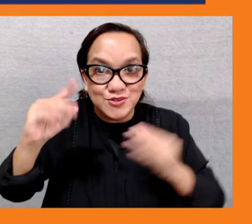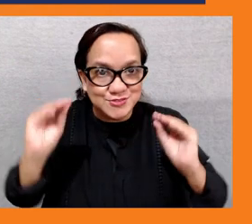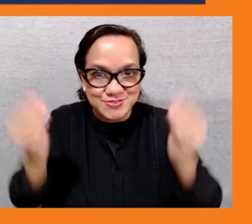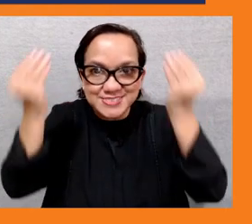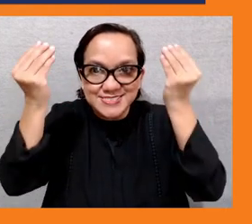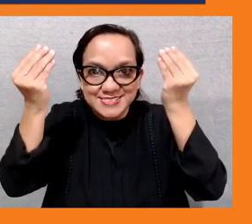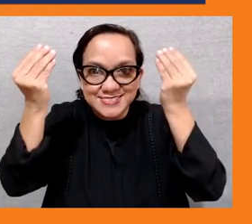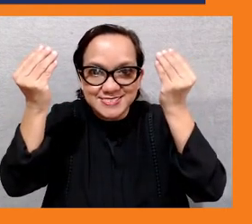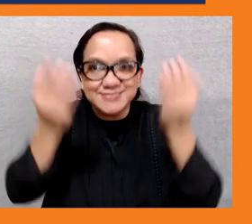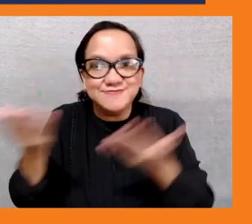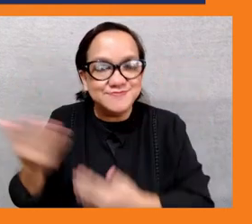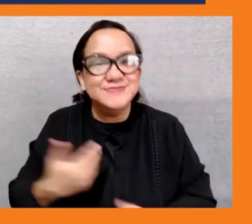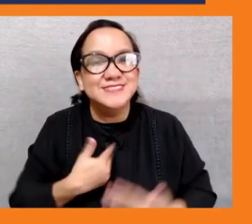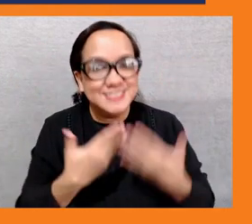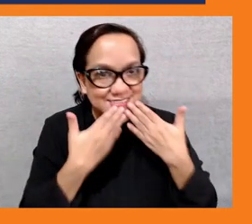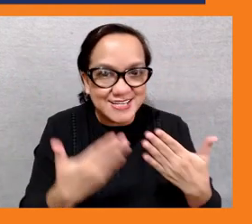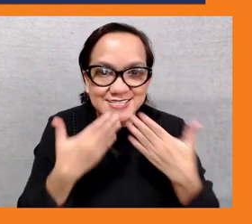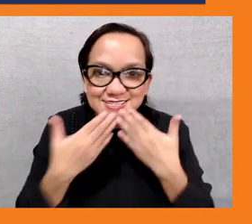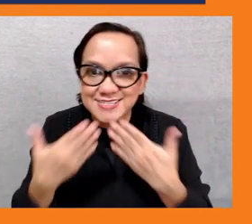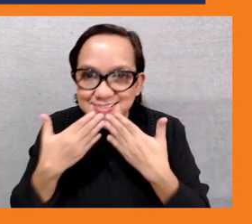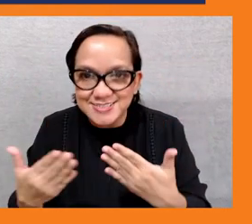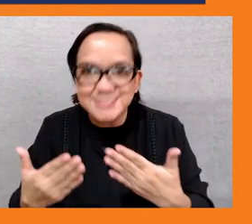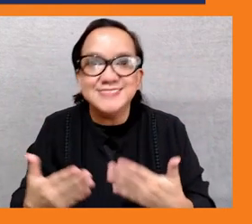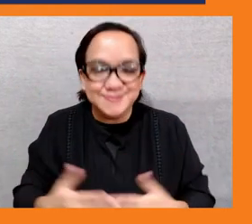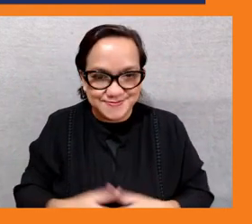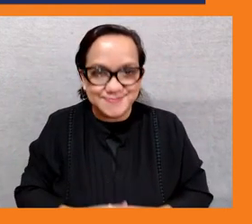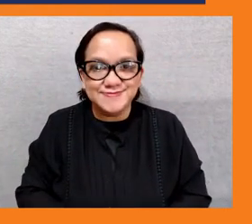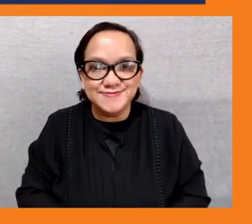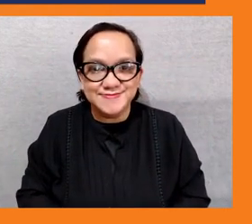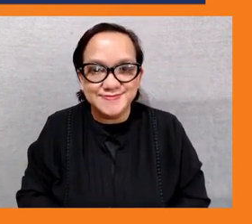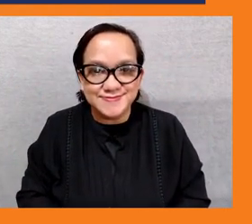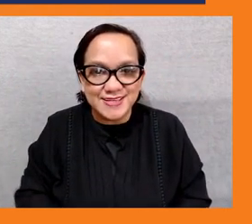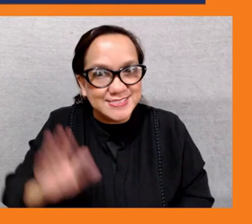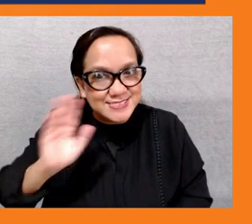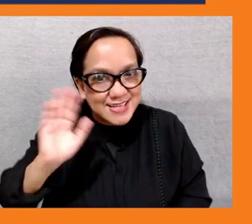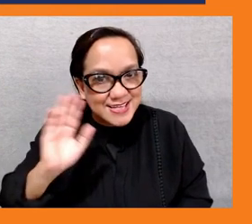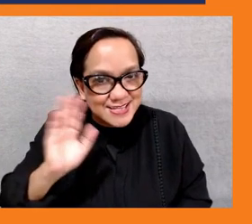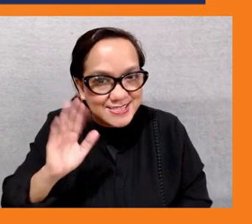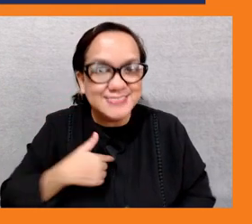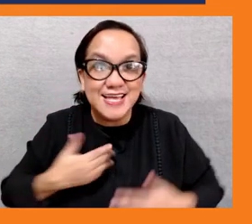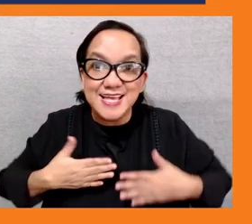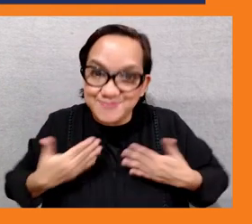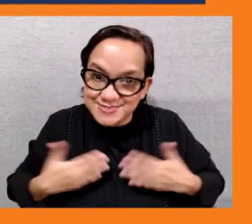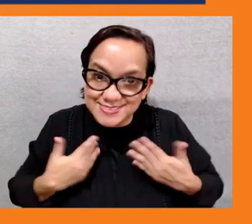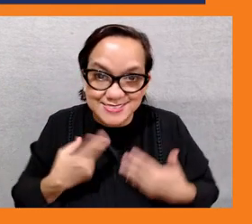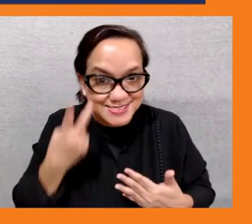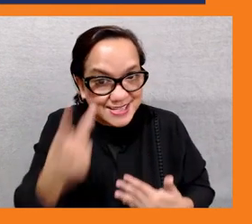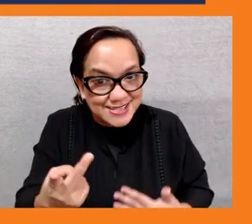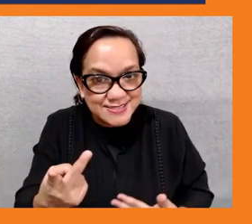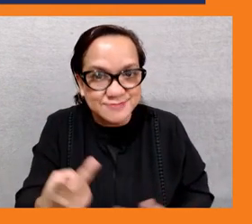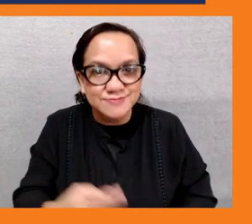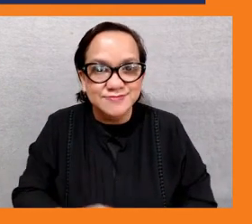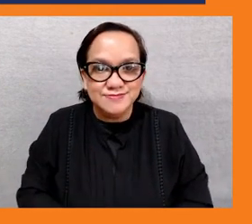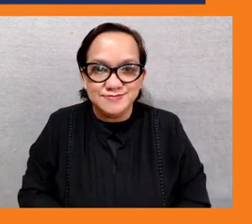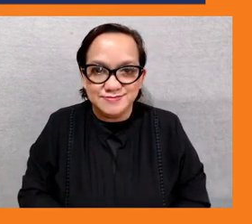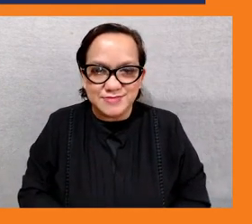hi felix good to see you again what we really want to know given your vast experience in the